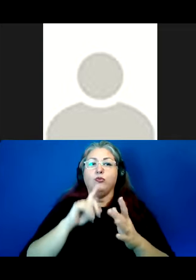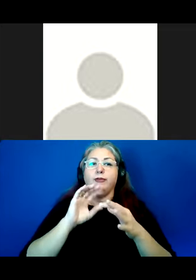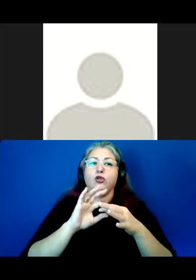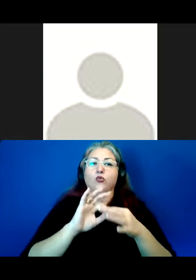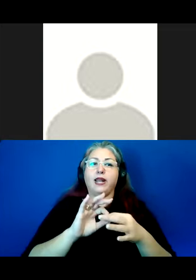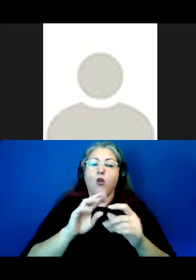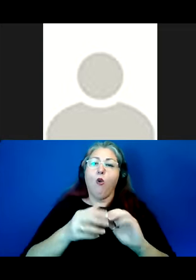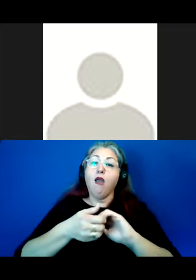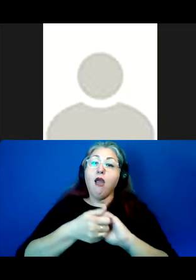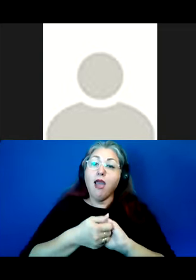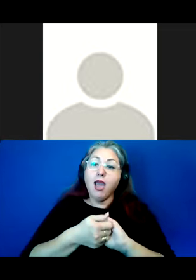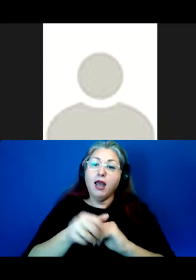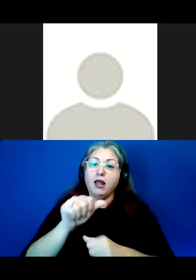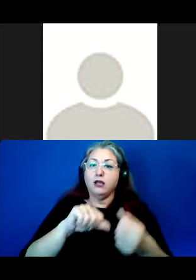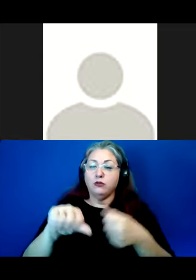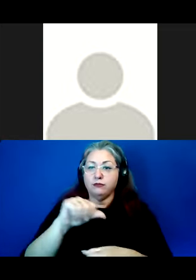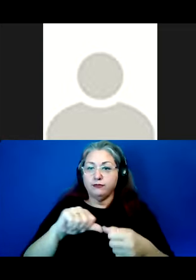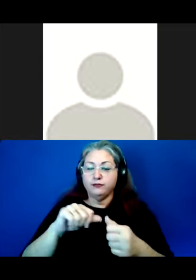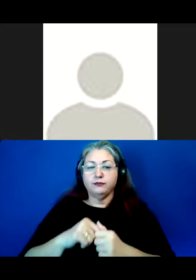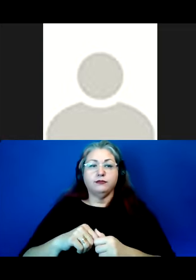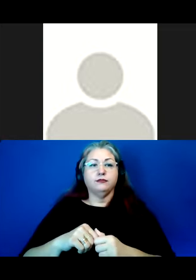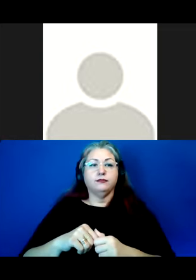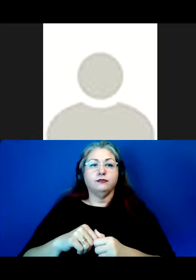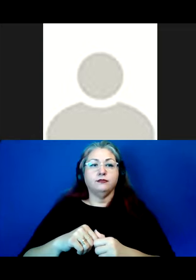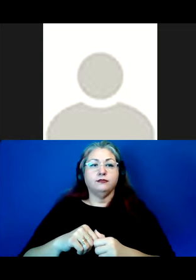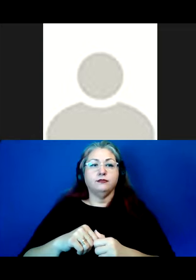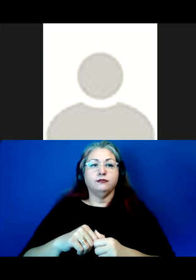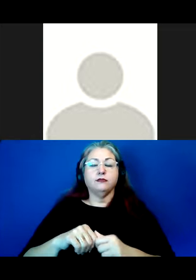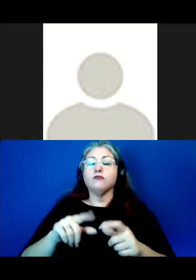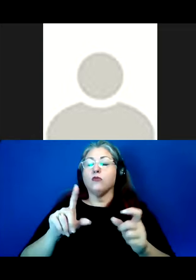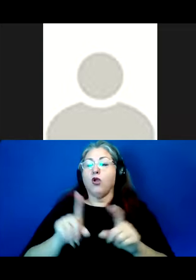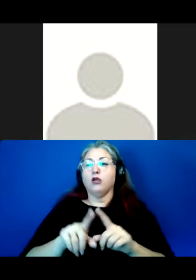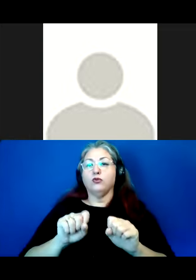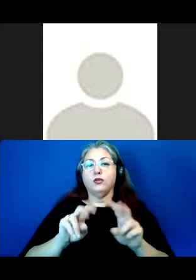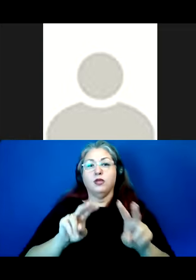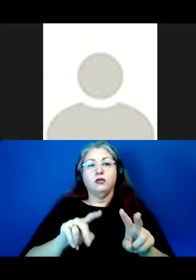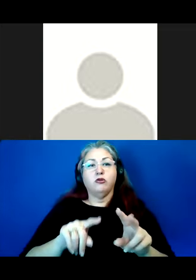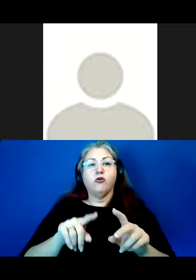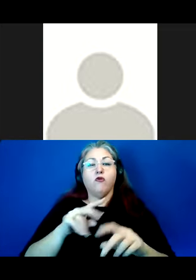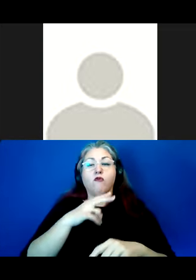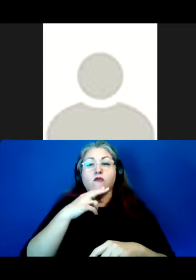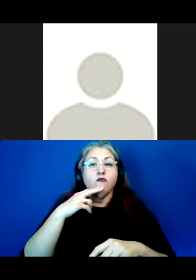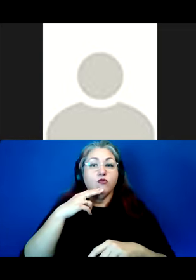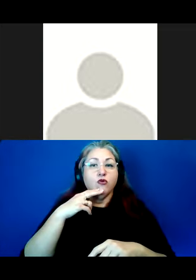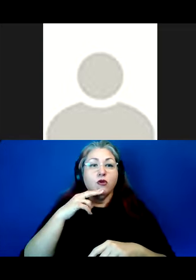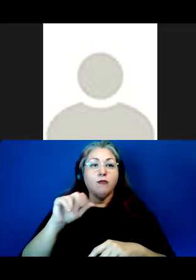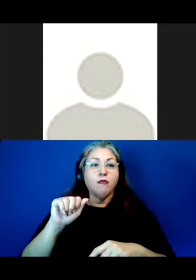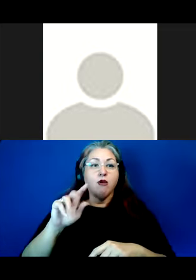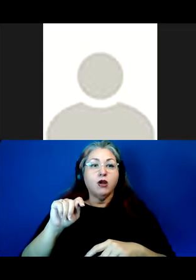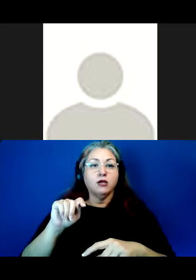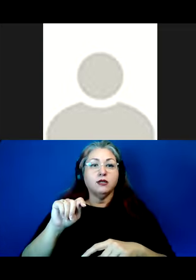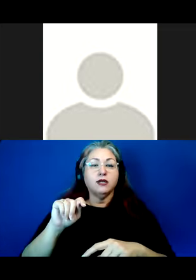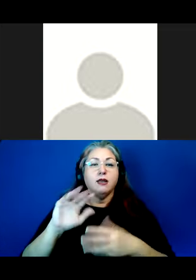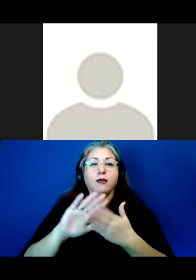or to be allied with each other. We can also take this verb part and